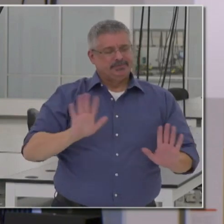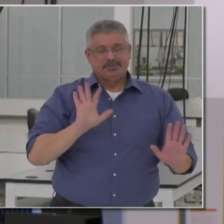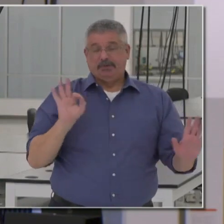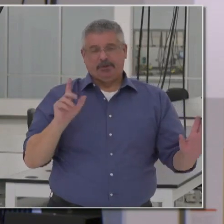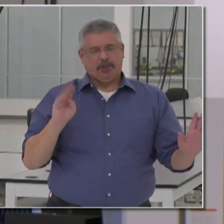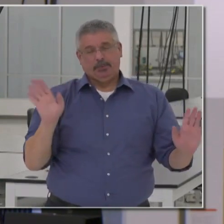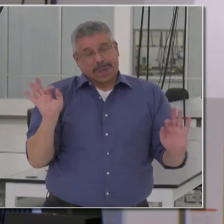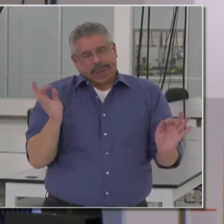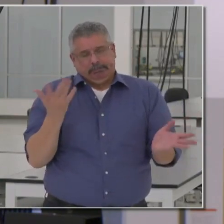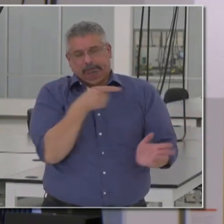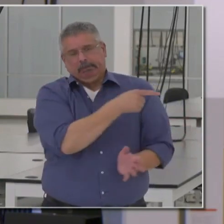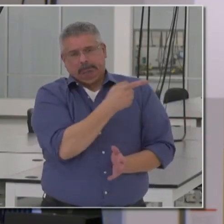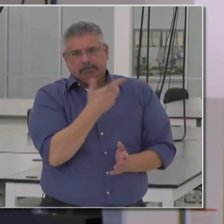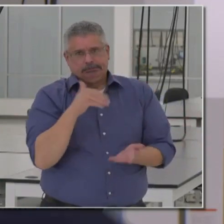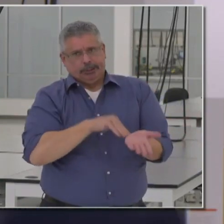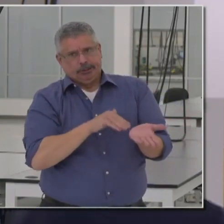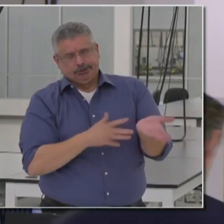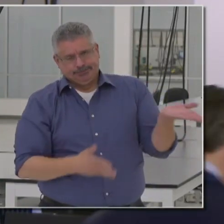flu shots and flu season.